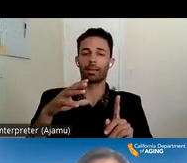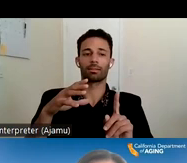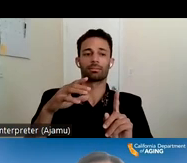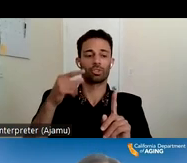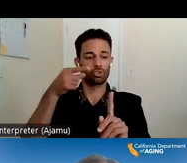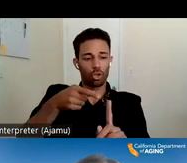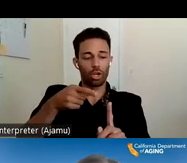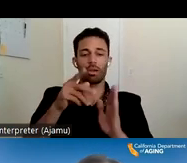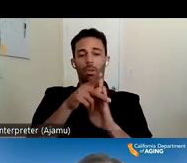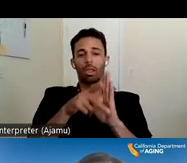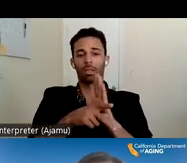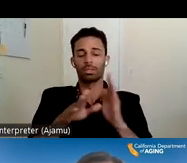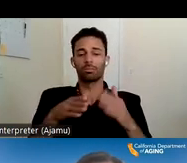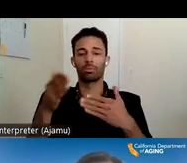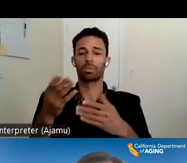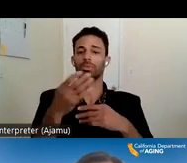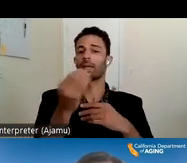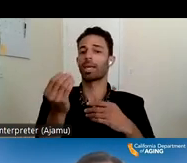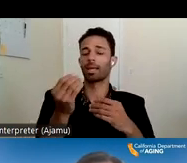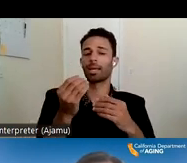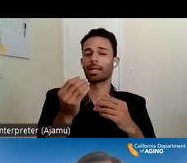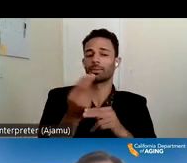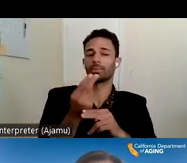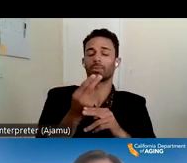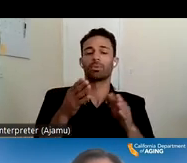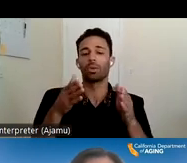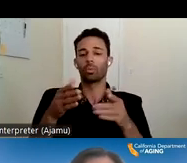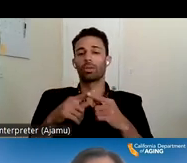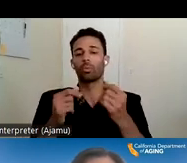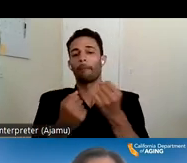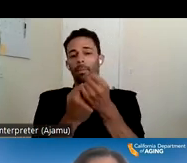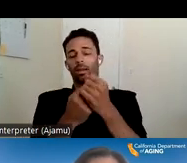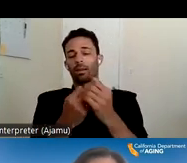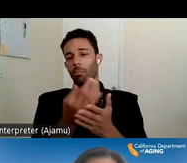proposals and also uh as a way um to back up funding